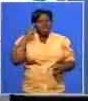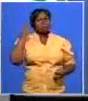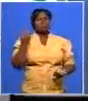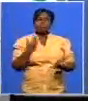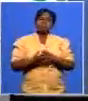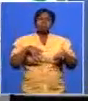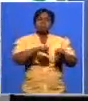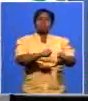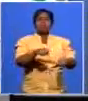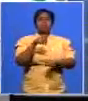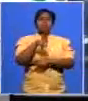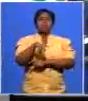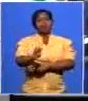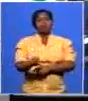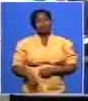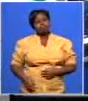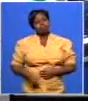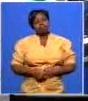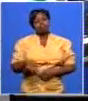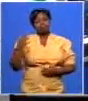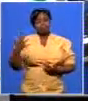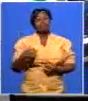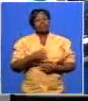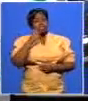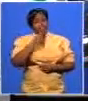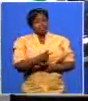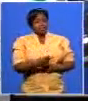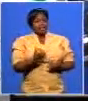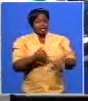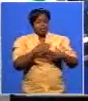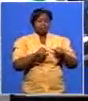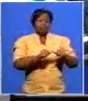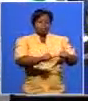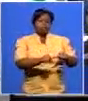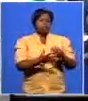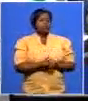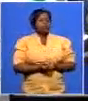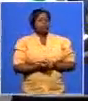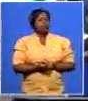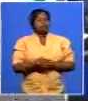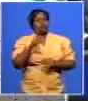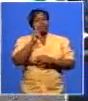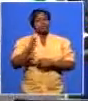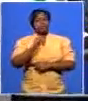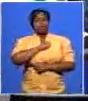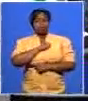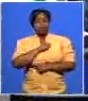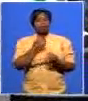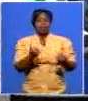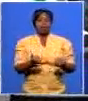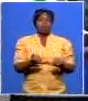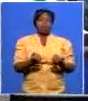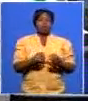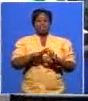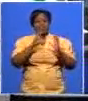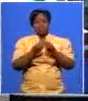seeing that we're talking about provinces and your performance there let's just quickly move on mr kantasha to to the case that end for example and the inroads